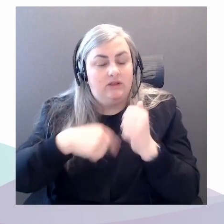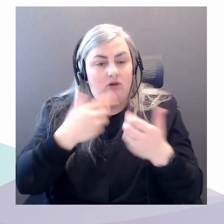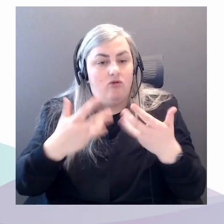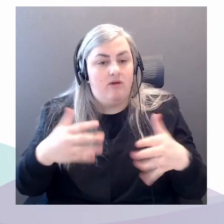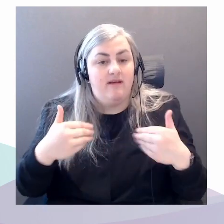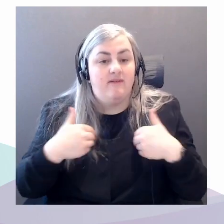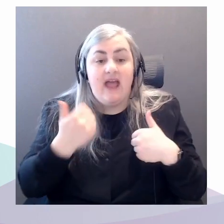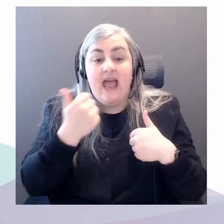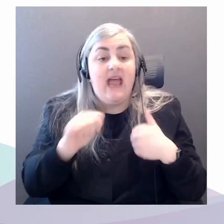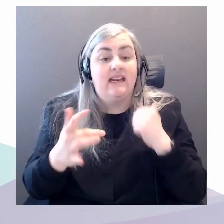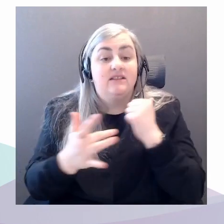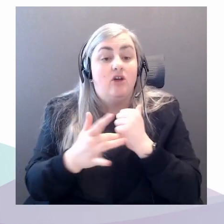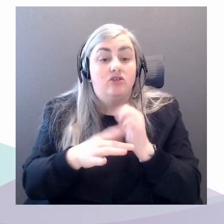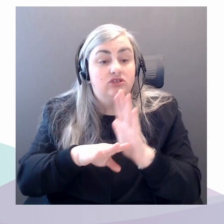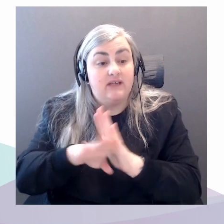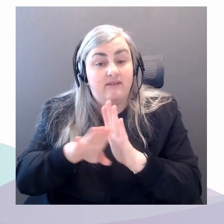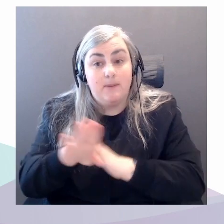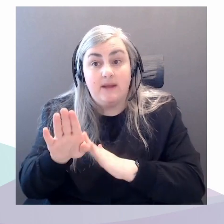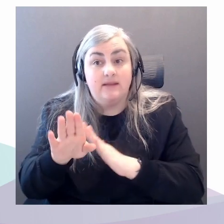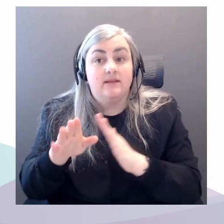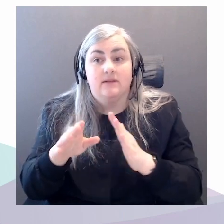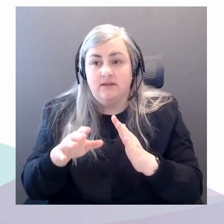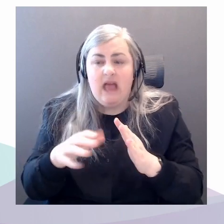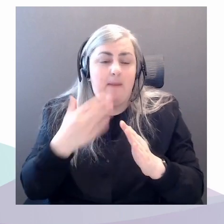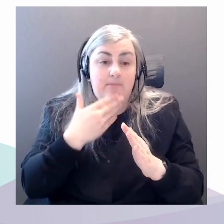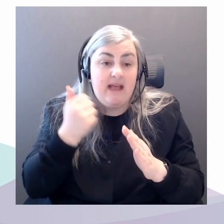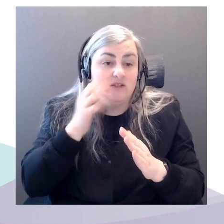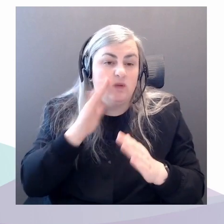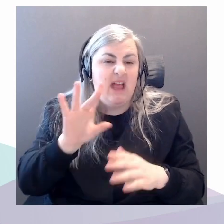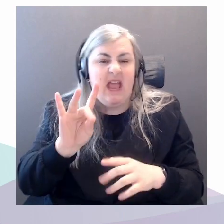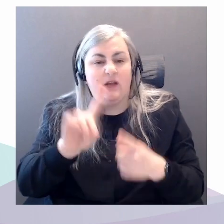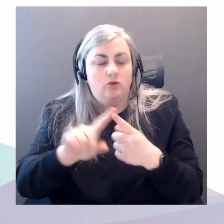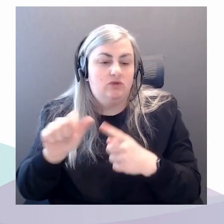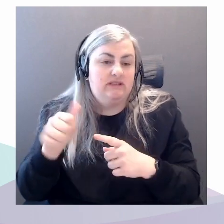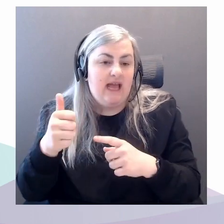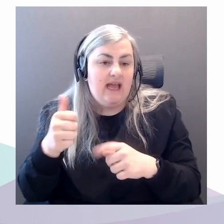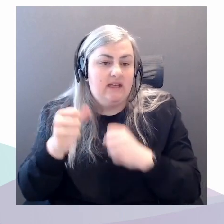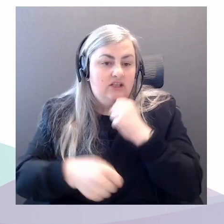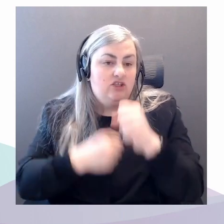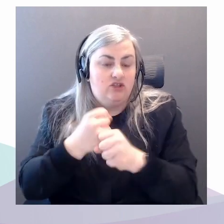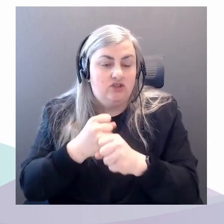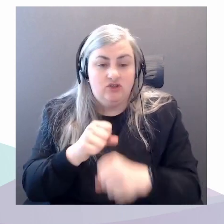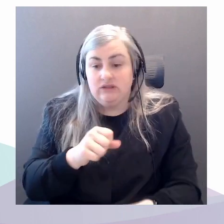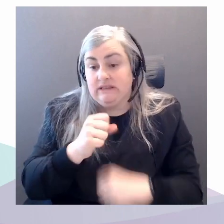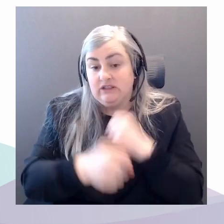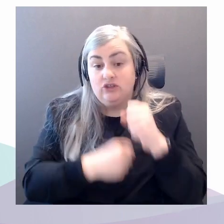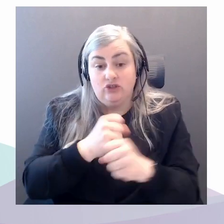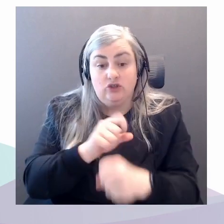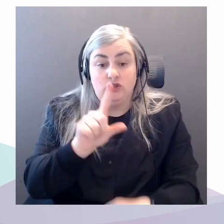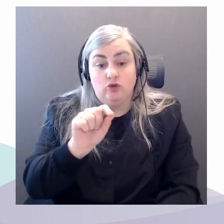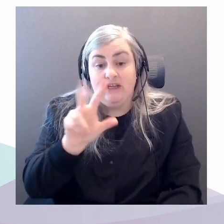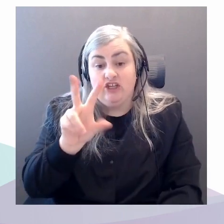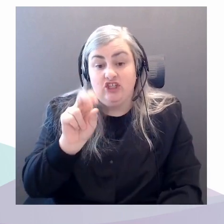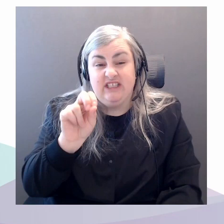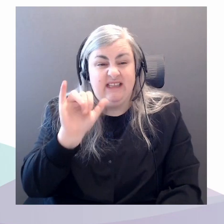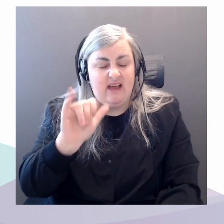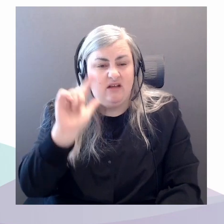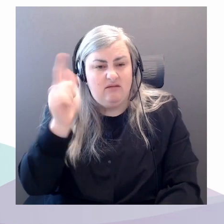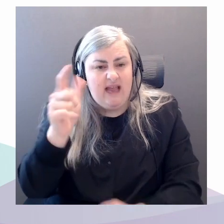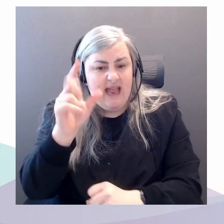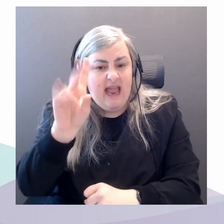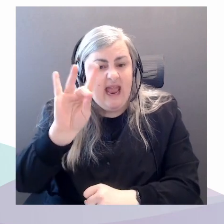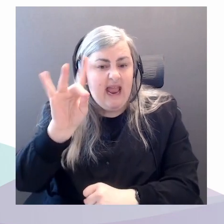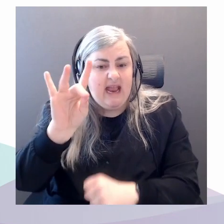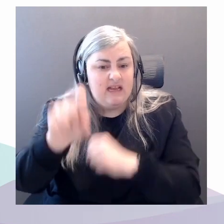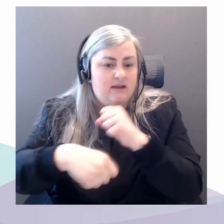best are going to take eight to 10 years to be on the market. 2030 is eight years away. We don't have a lot of time to wait for new tech, to wait for the